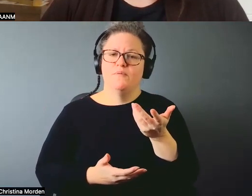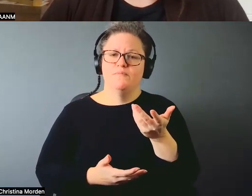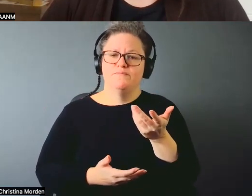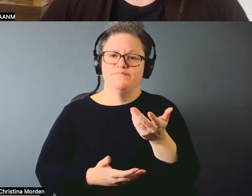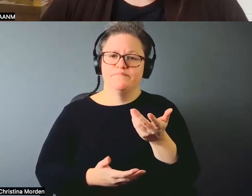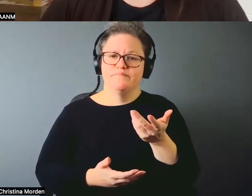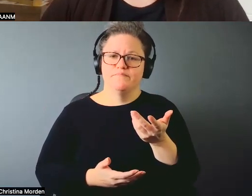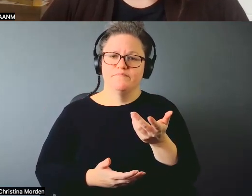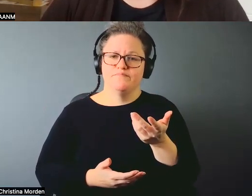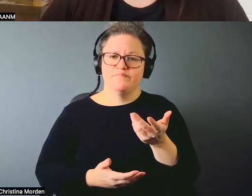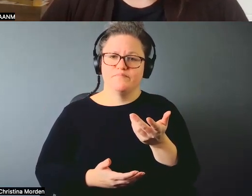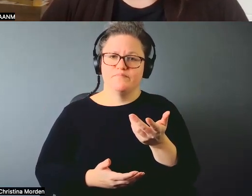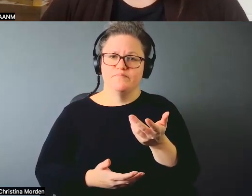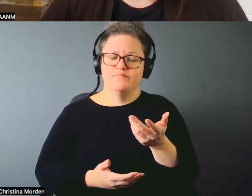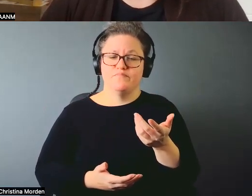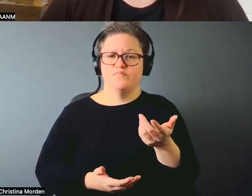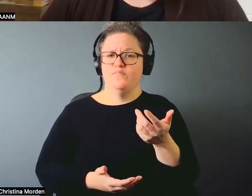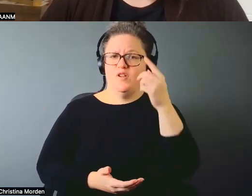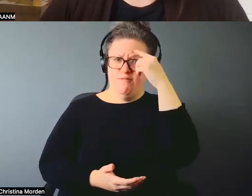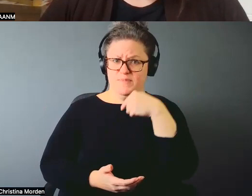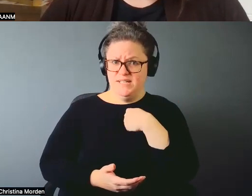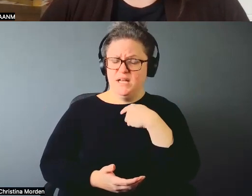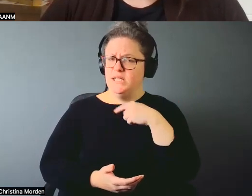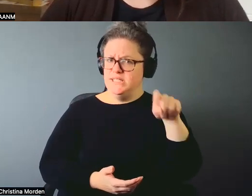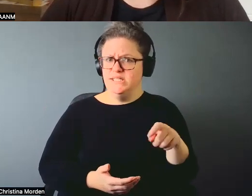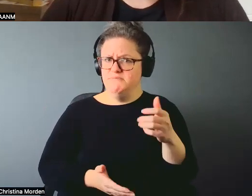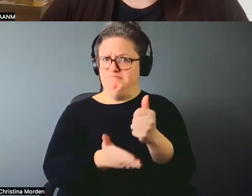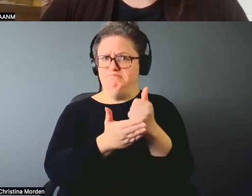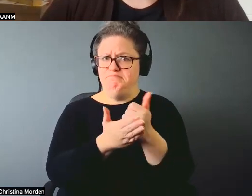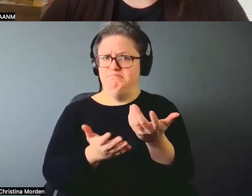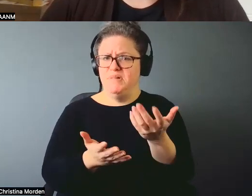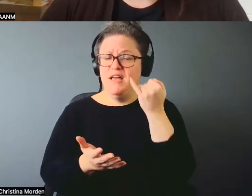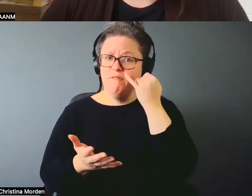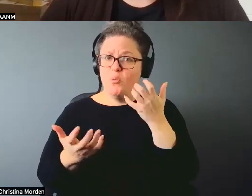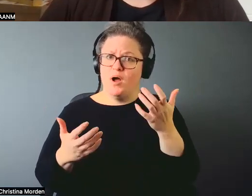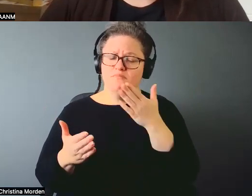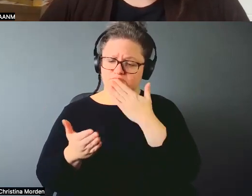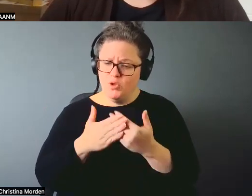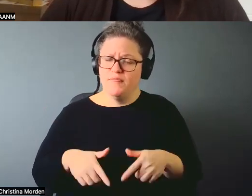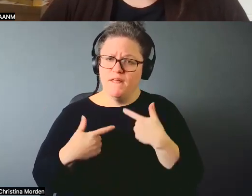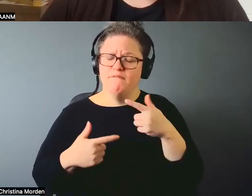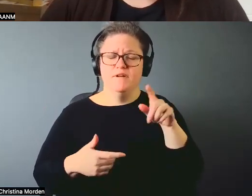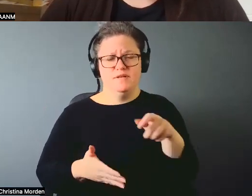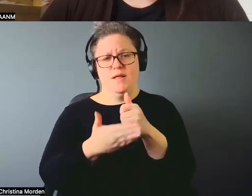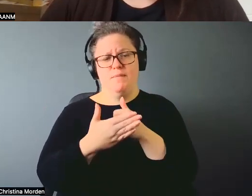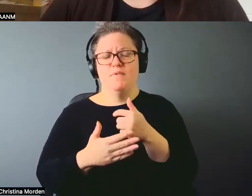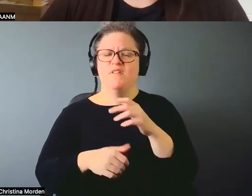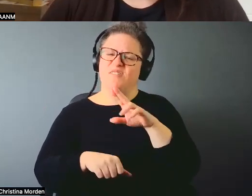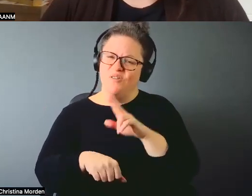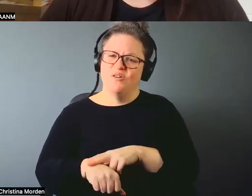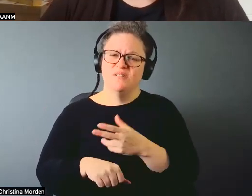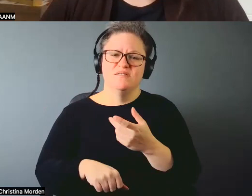to living my potential. You know, and yes, it takes a while because, you know, you're so ill.